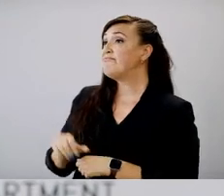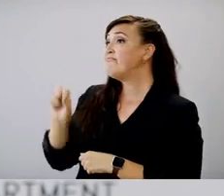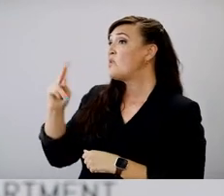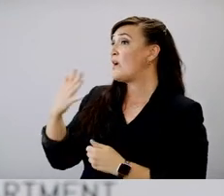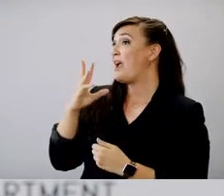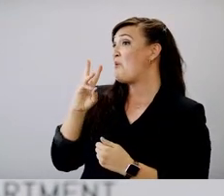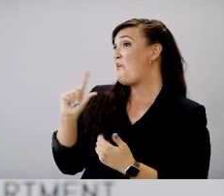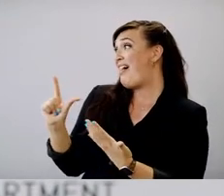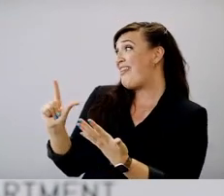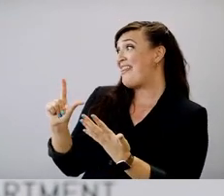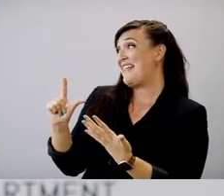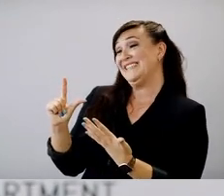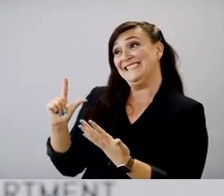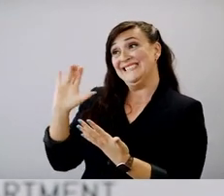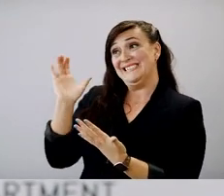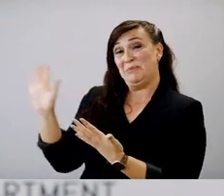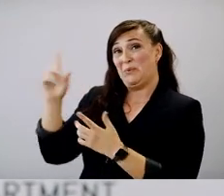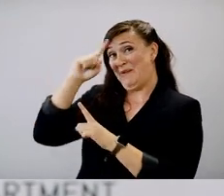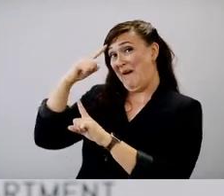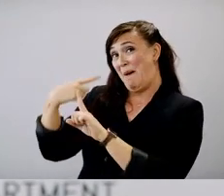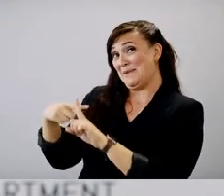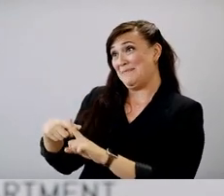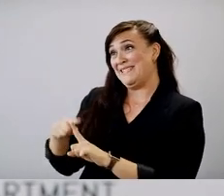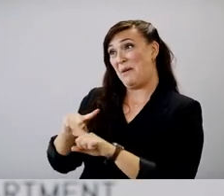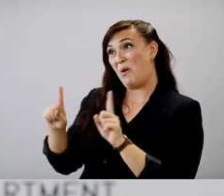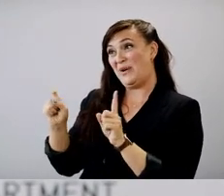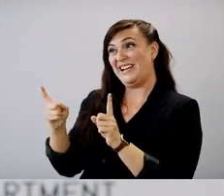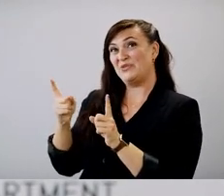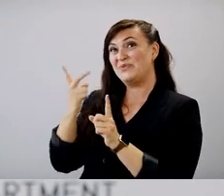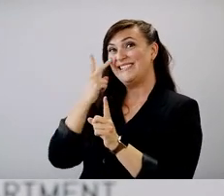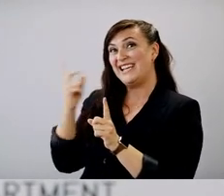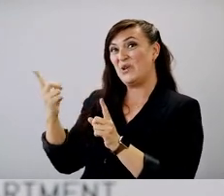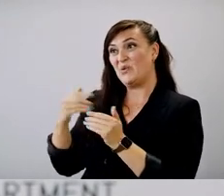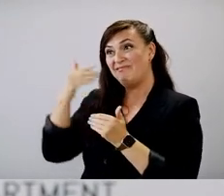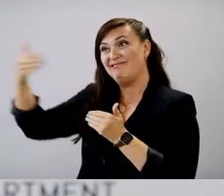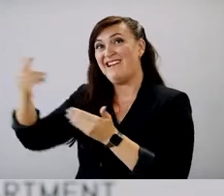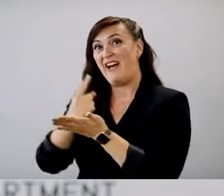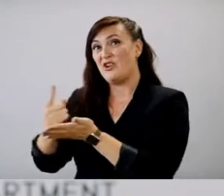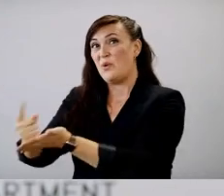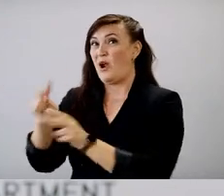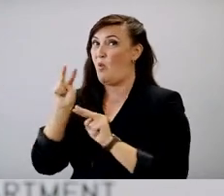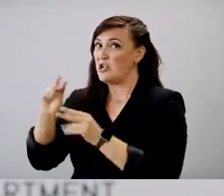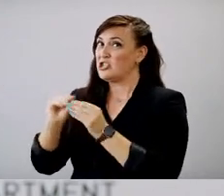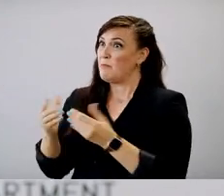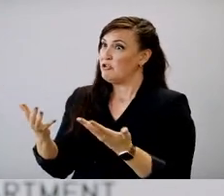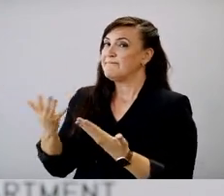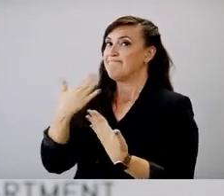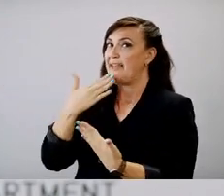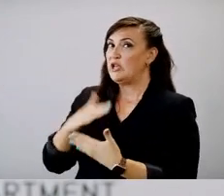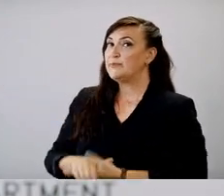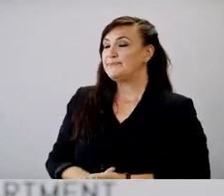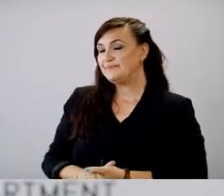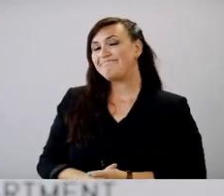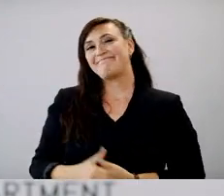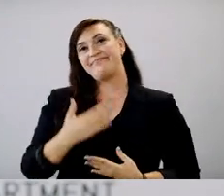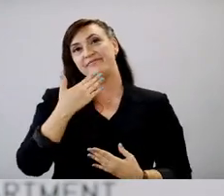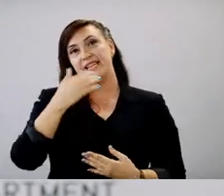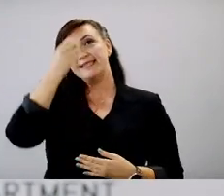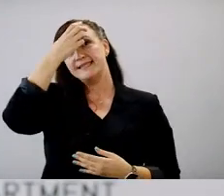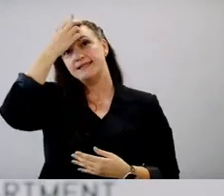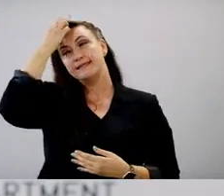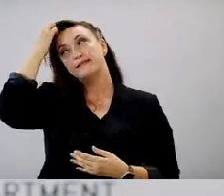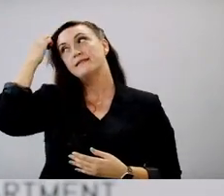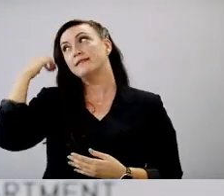I appreciate your, your optimism there, but we're have to talk every week or two and see where those numbers go. Thank you. Thanks, Howie. I appreciate it.